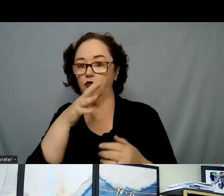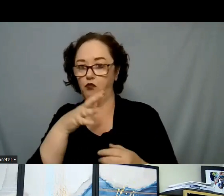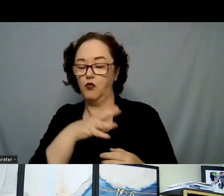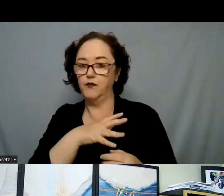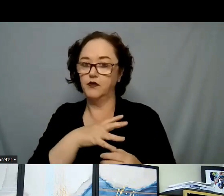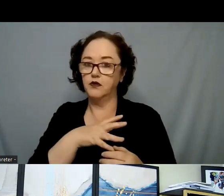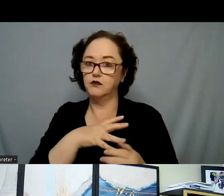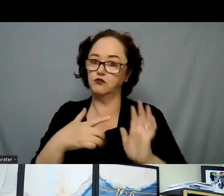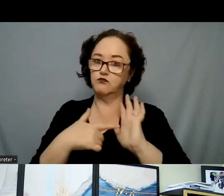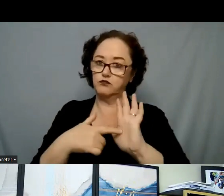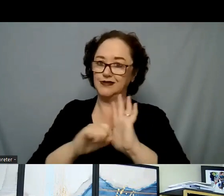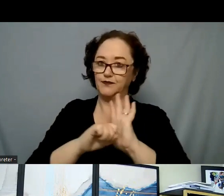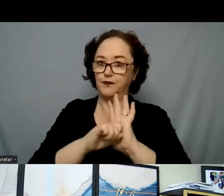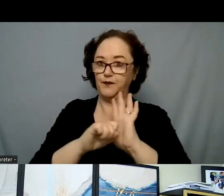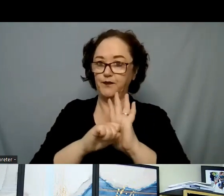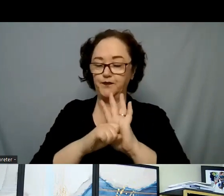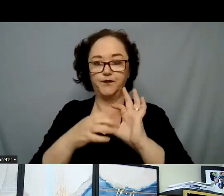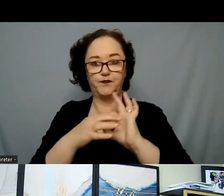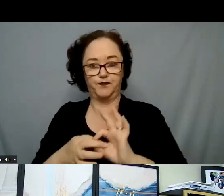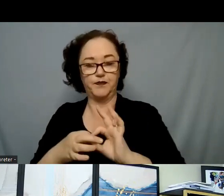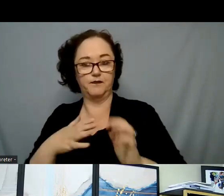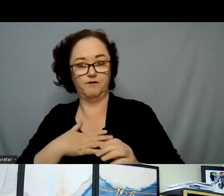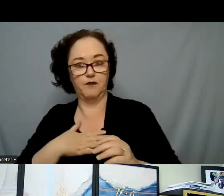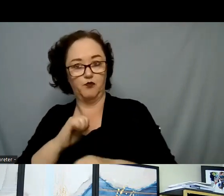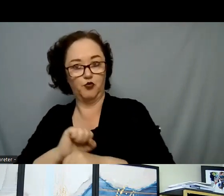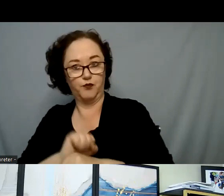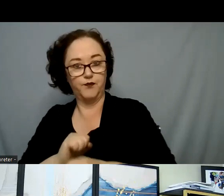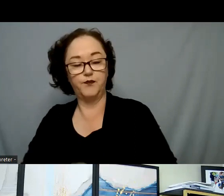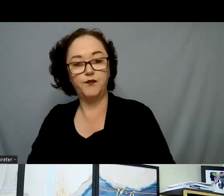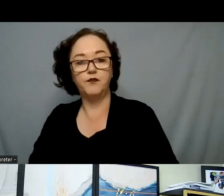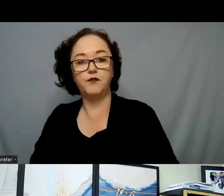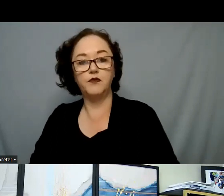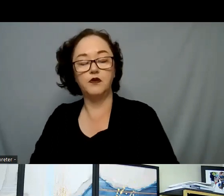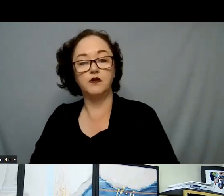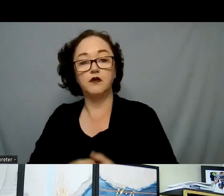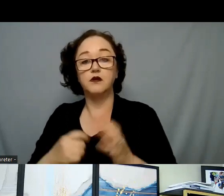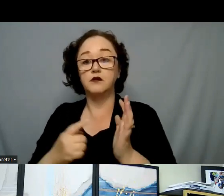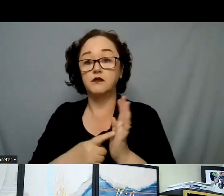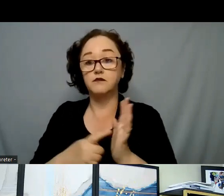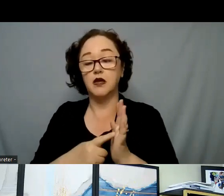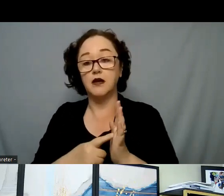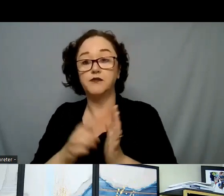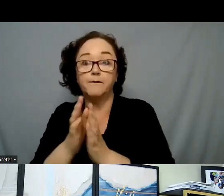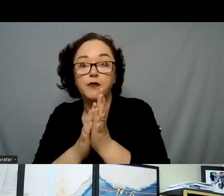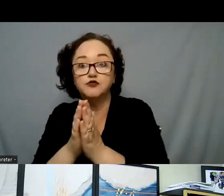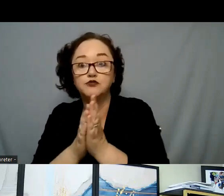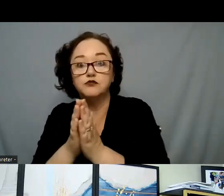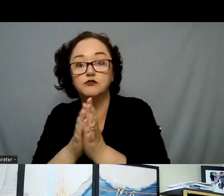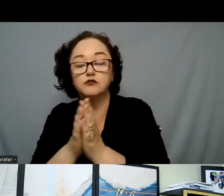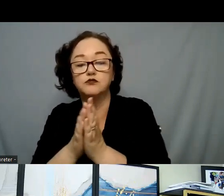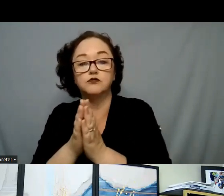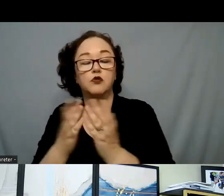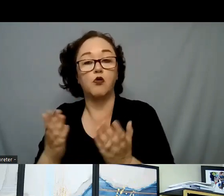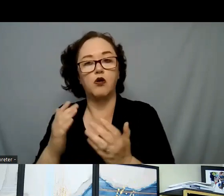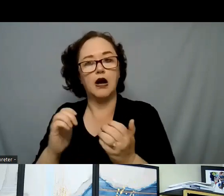so, in that, we know that oftentimes, passion and the way in which a person speaks